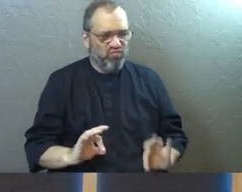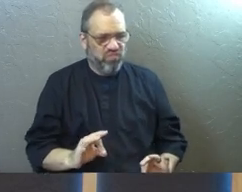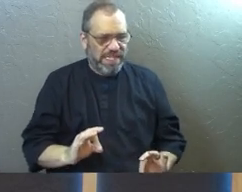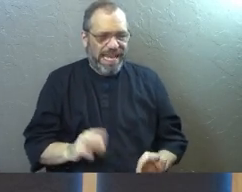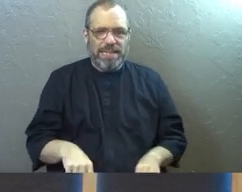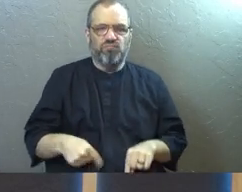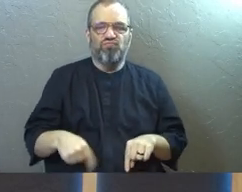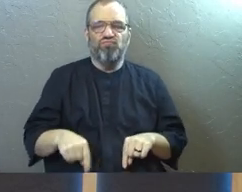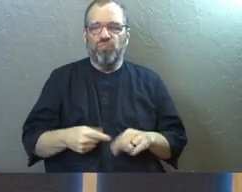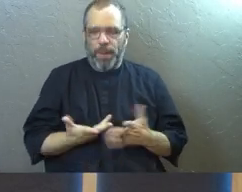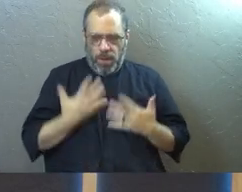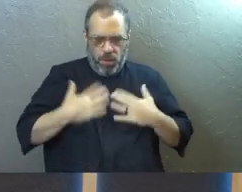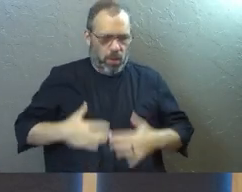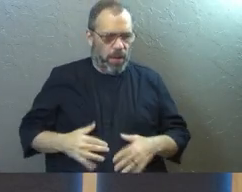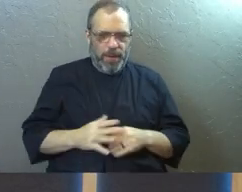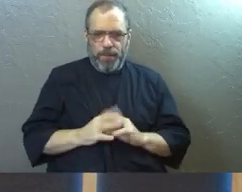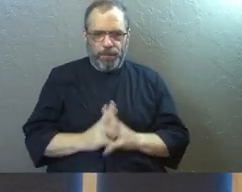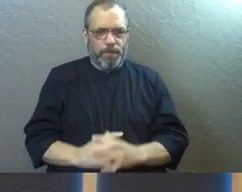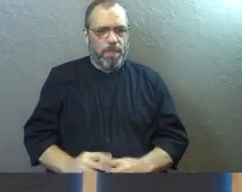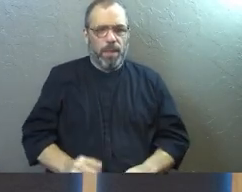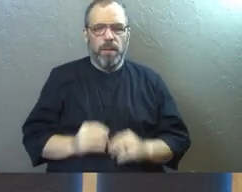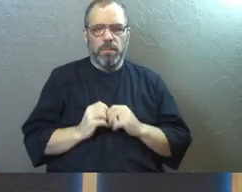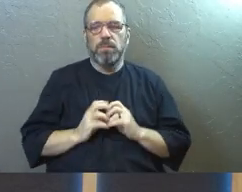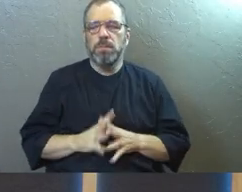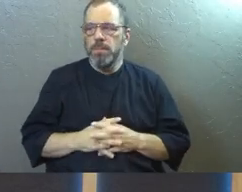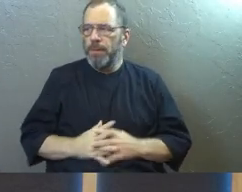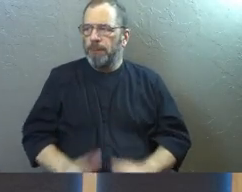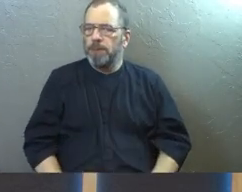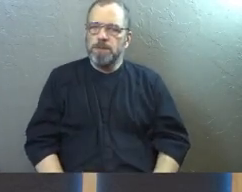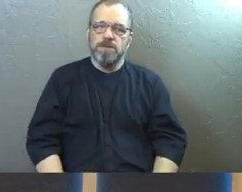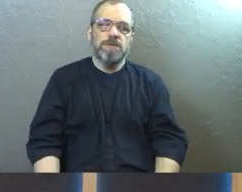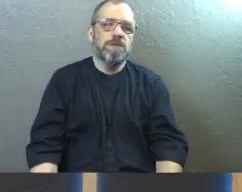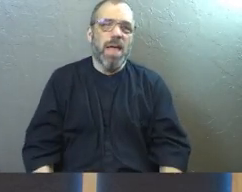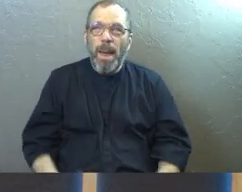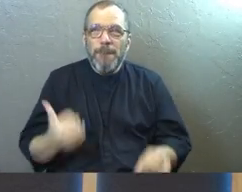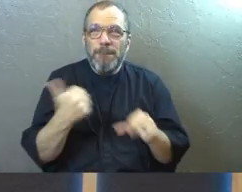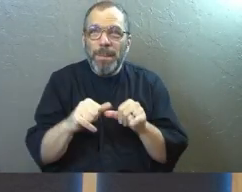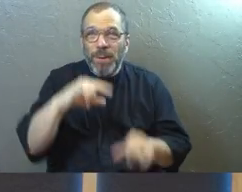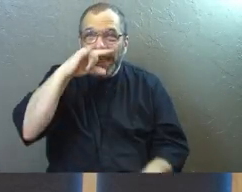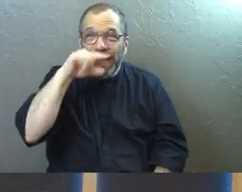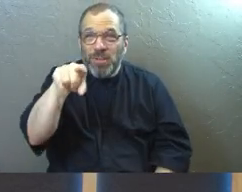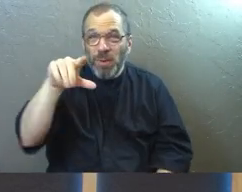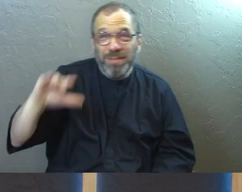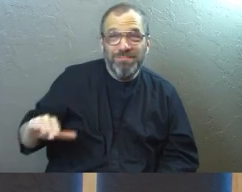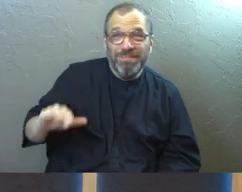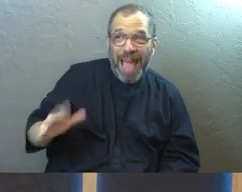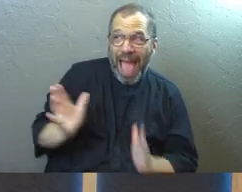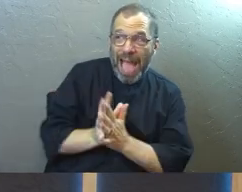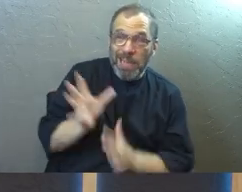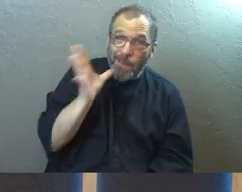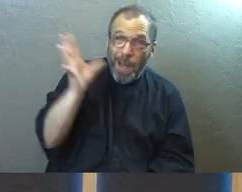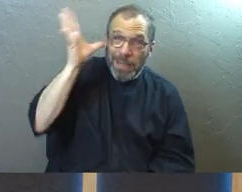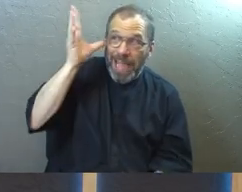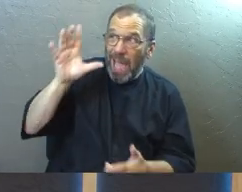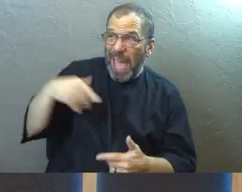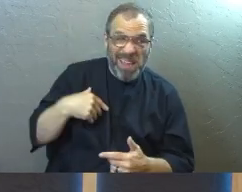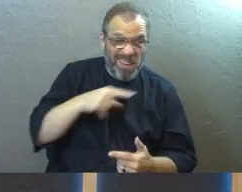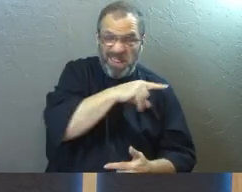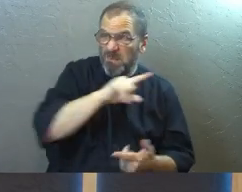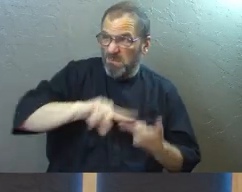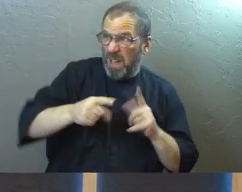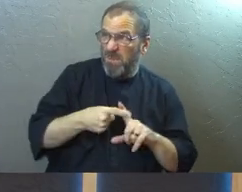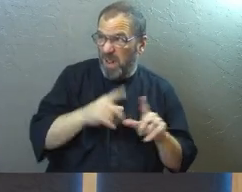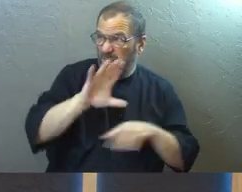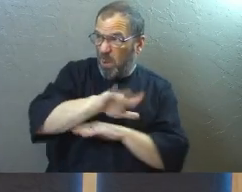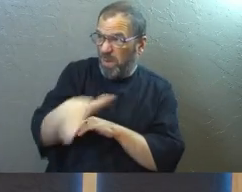got some nervousness and I'm feeling a bit timid about it. Or you think about this, like when you were a little kid and you were asking your parents if a friend could come spend the